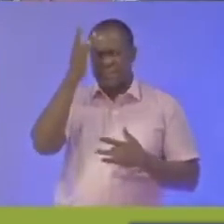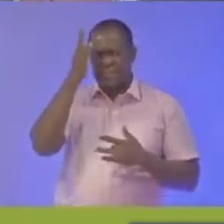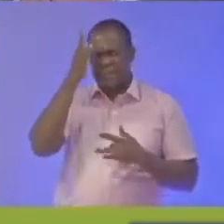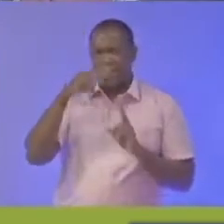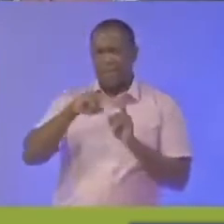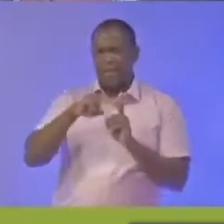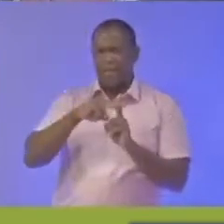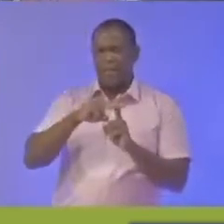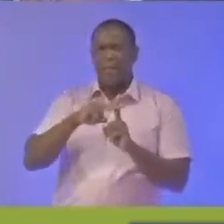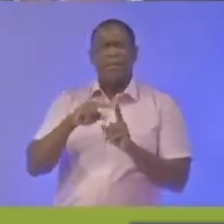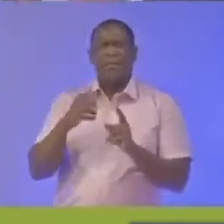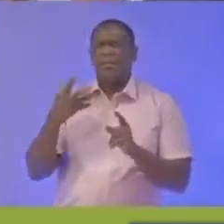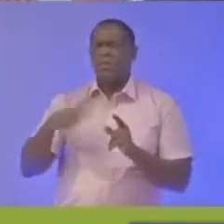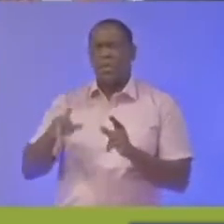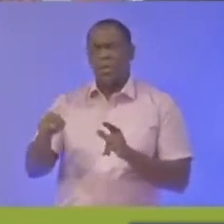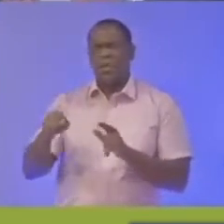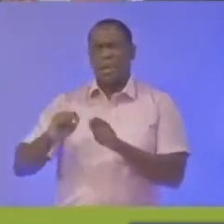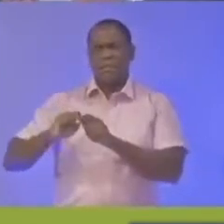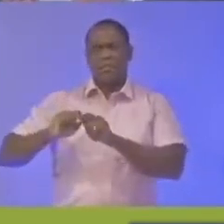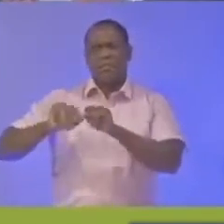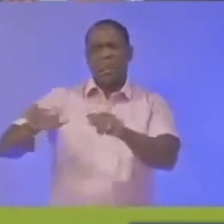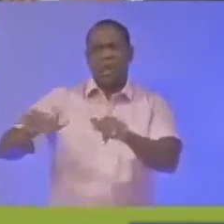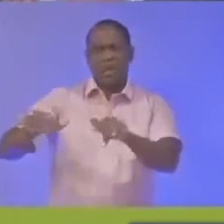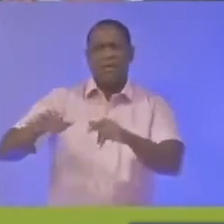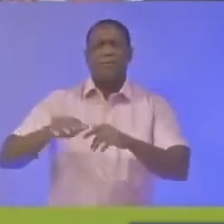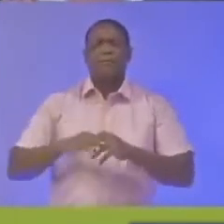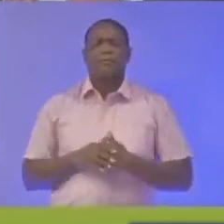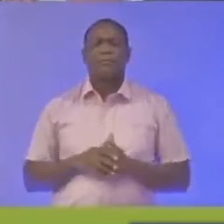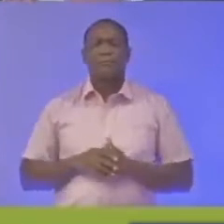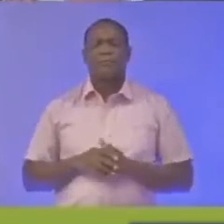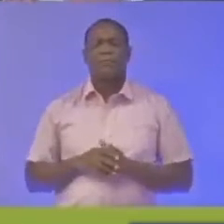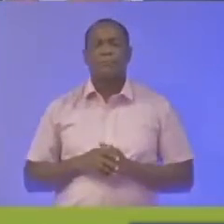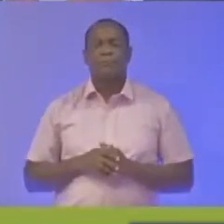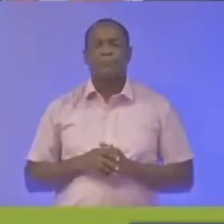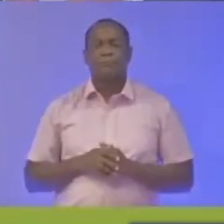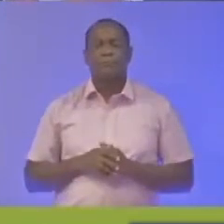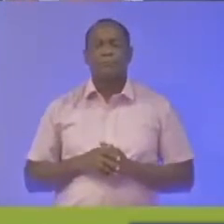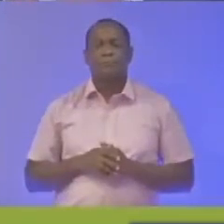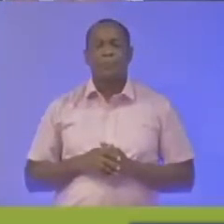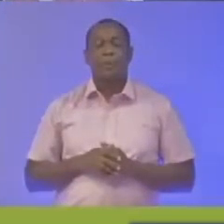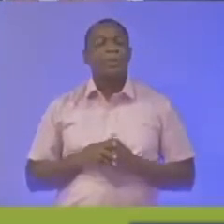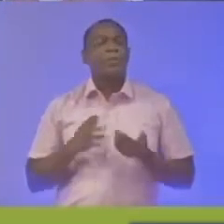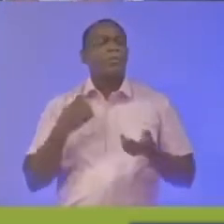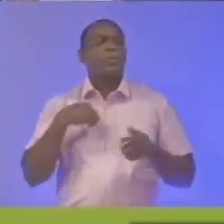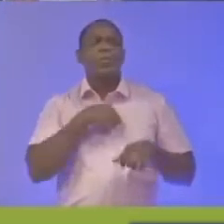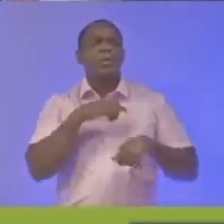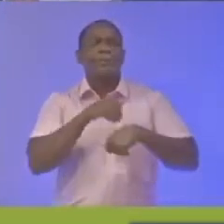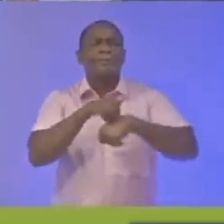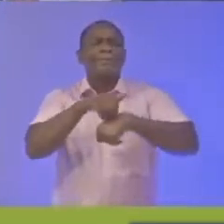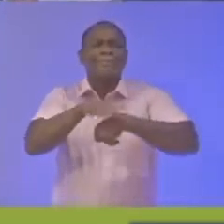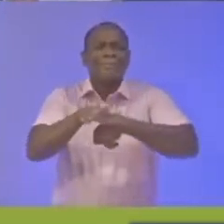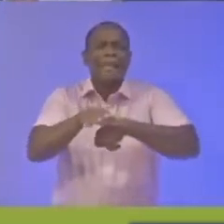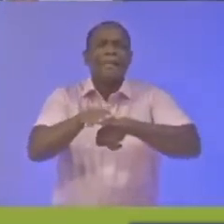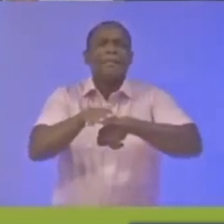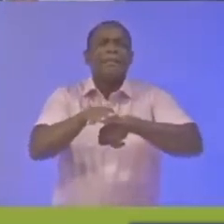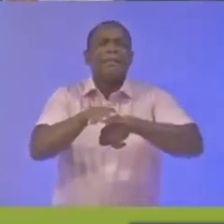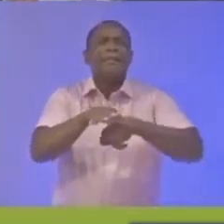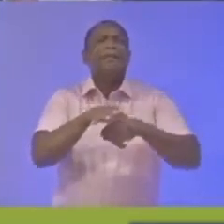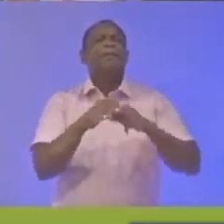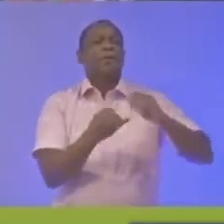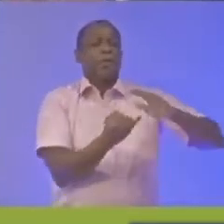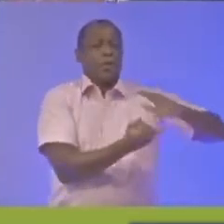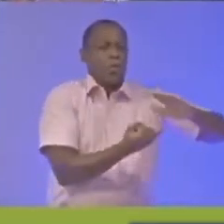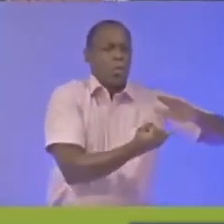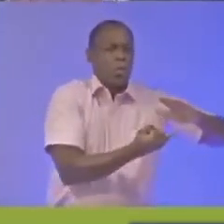virus go forward next slide please so our discharge criteria for home quarantine just to